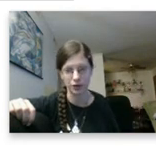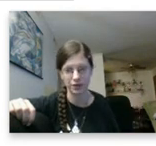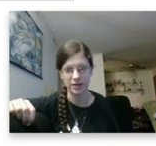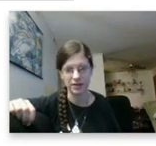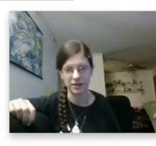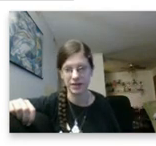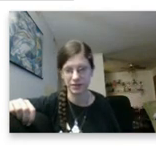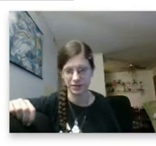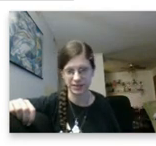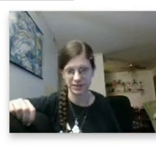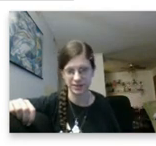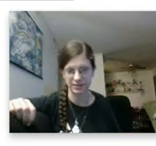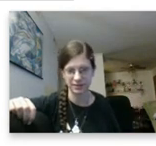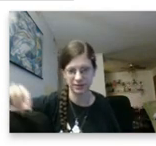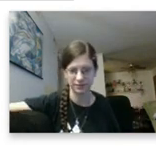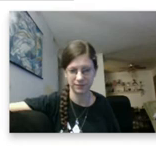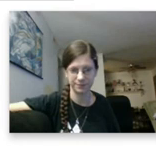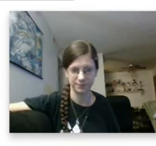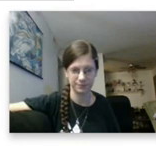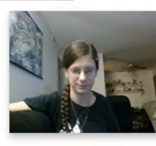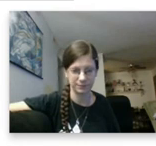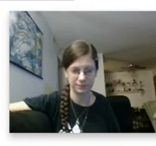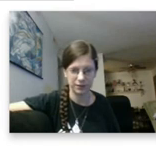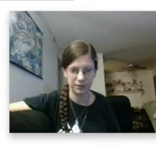anymore. Now does it?